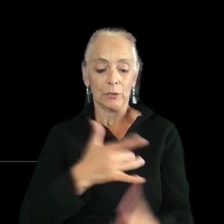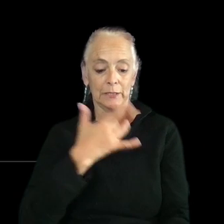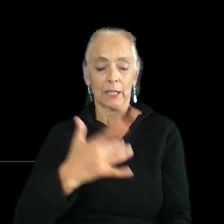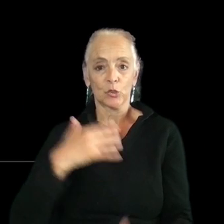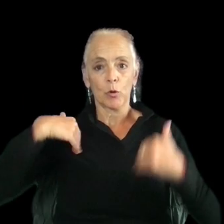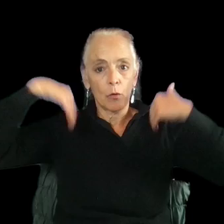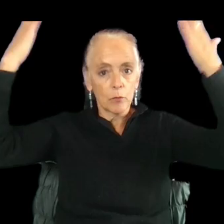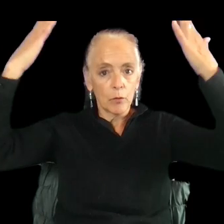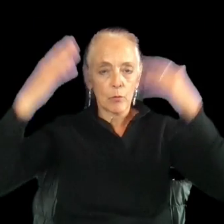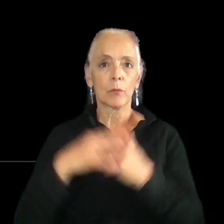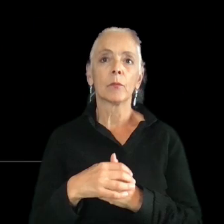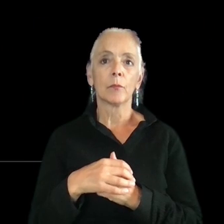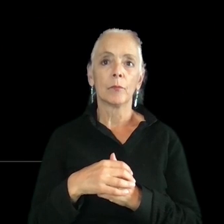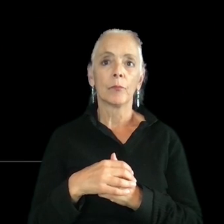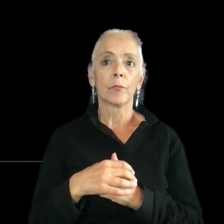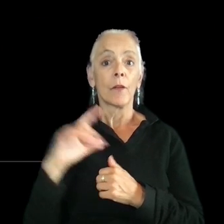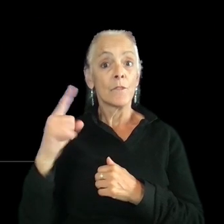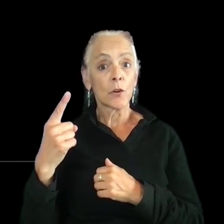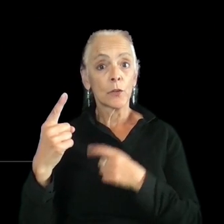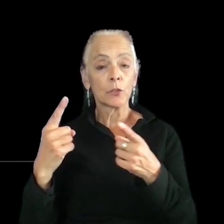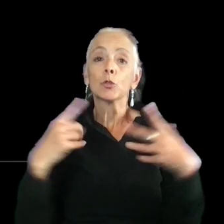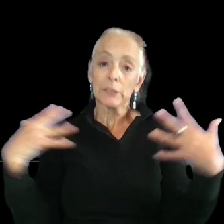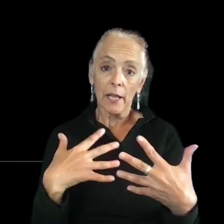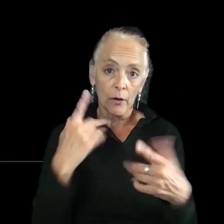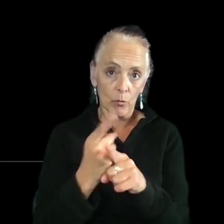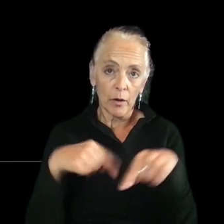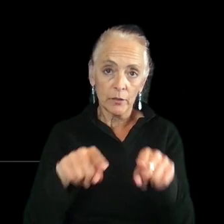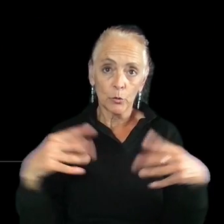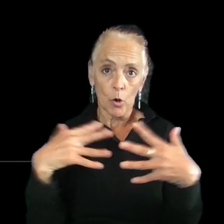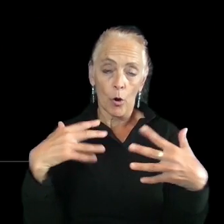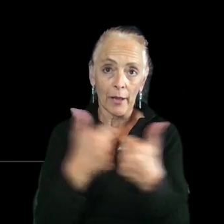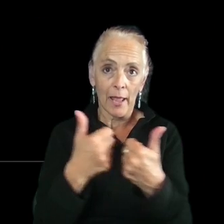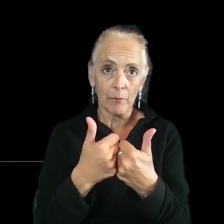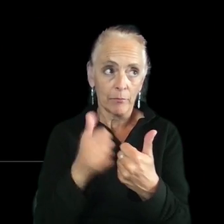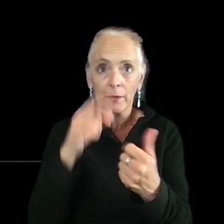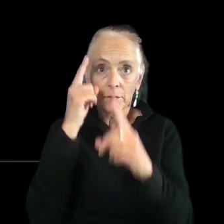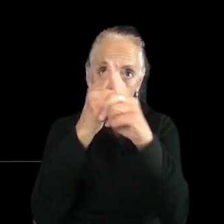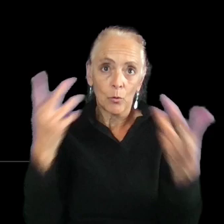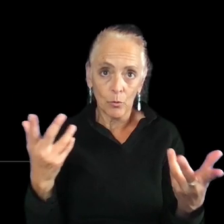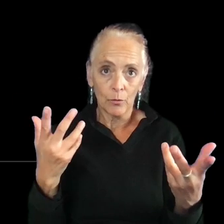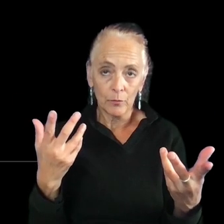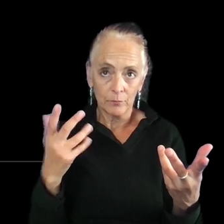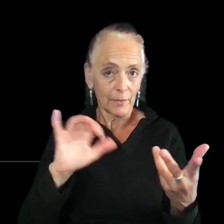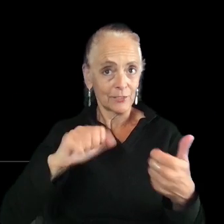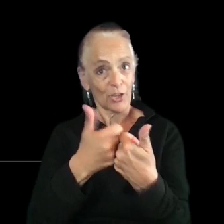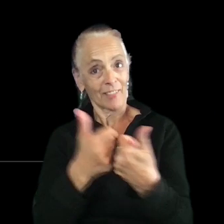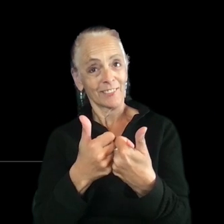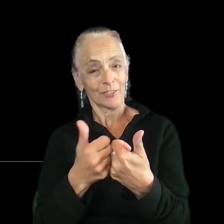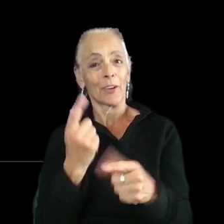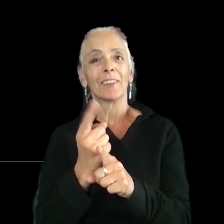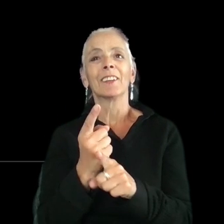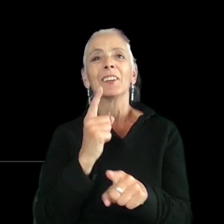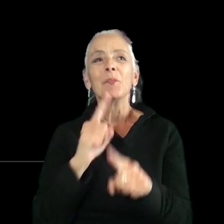players. First off, you're scared when you're playing horror games. That's on purpose. That's the challenge. But I think we all know that everything